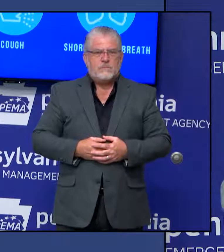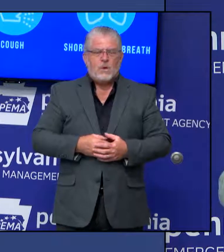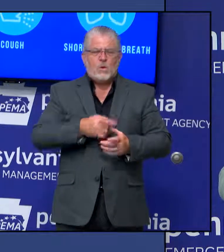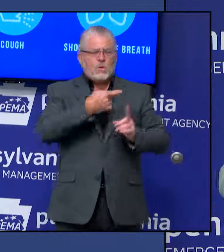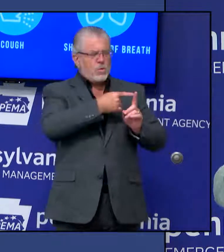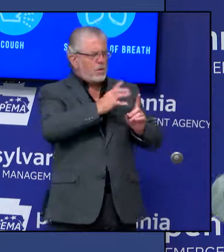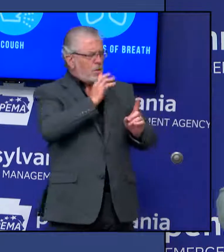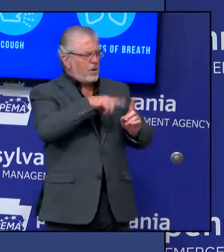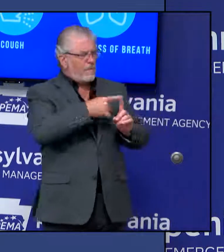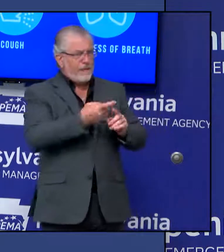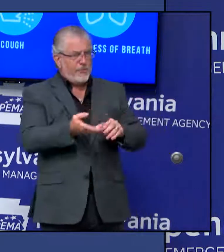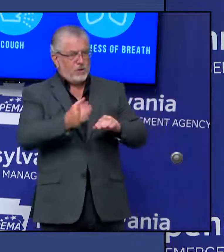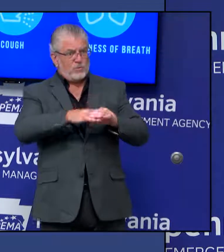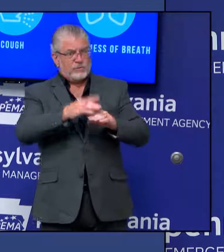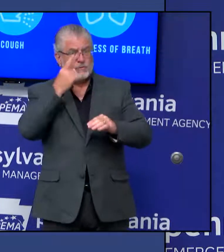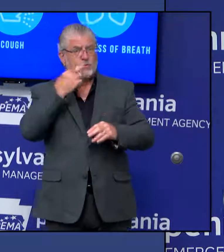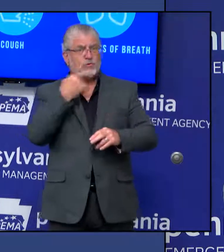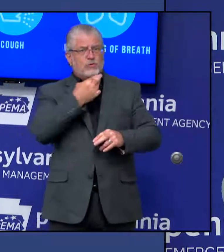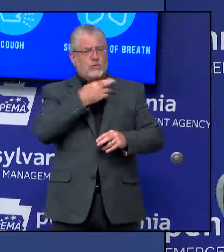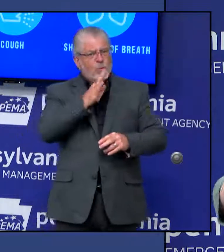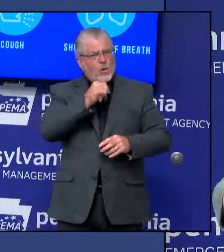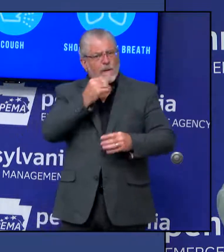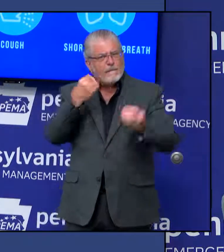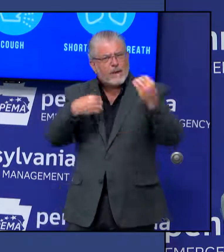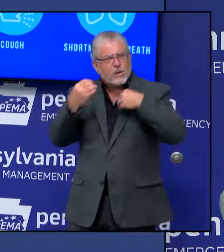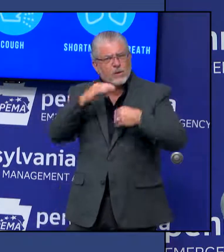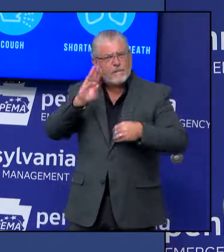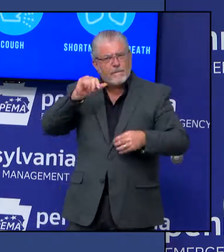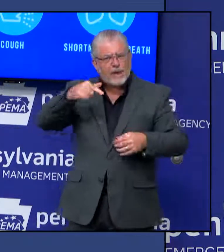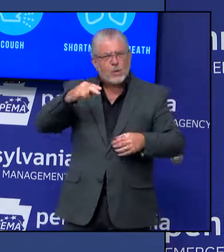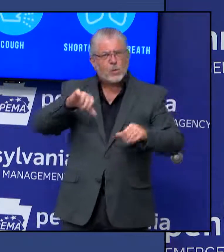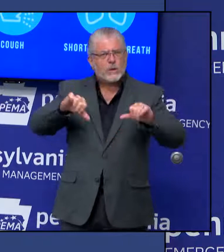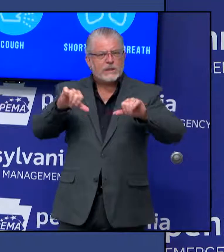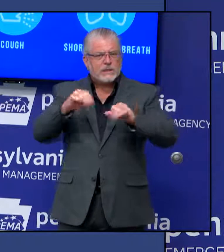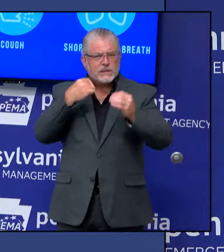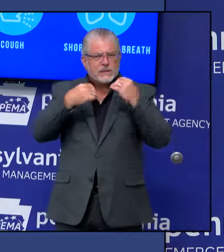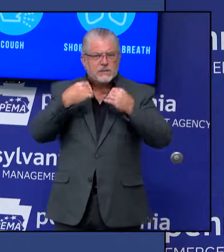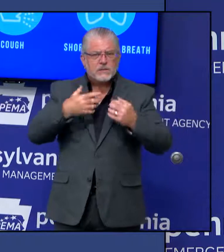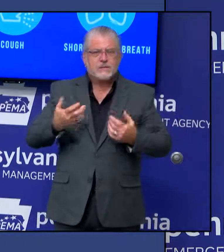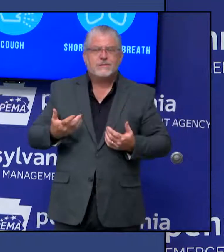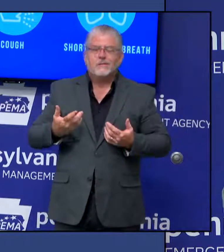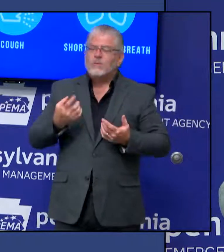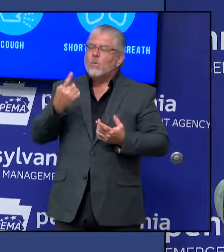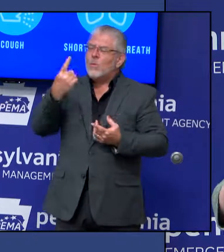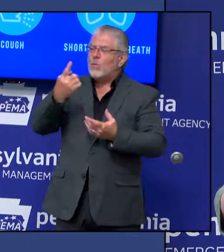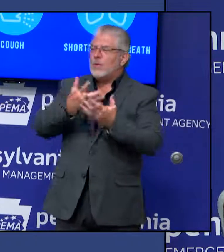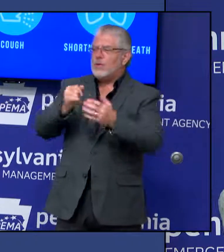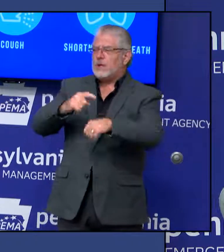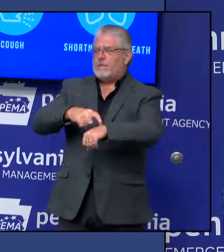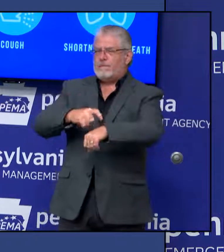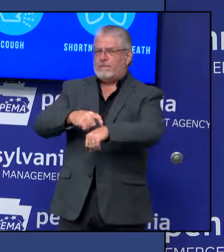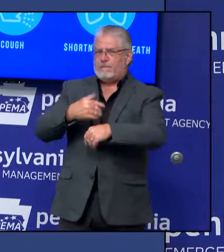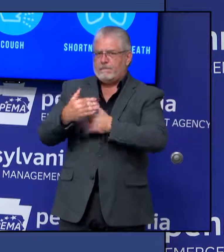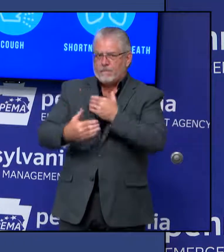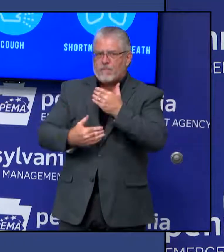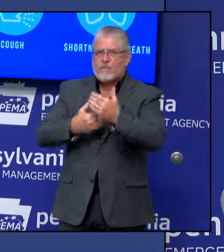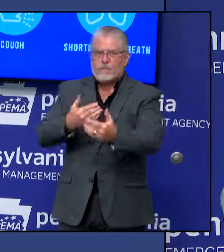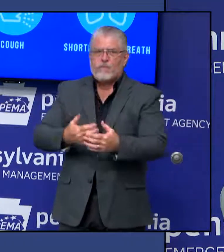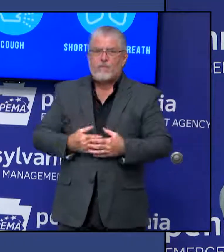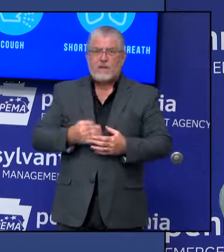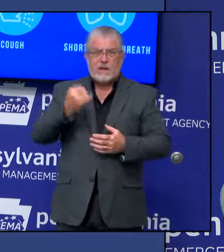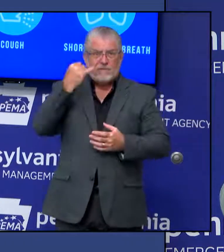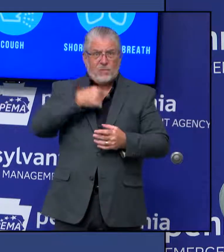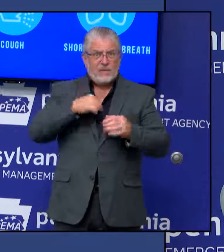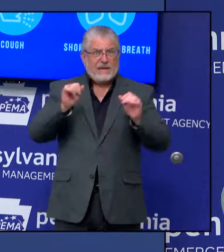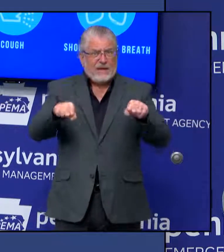a gathering could seat, you know, 1,000 people, don't want 50% would be 500 people. And the more you